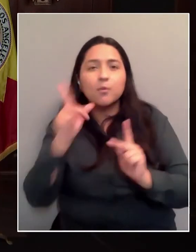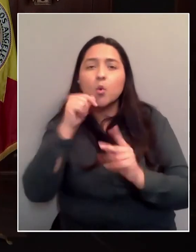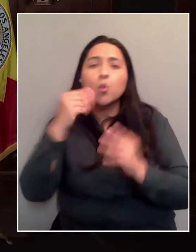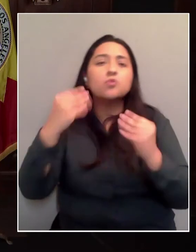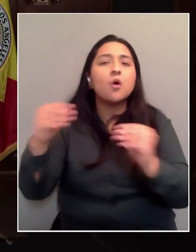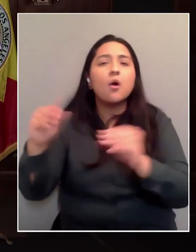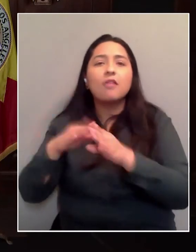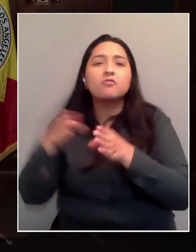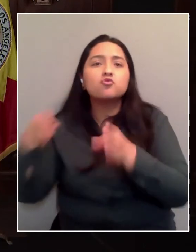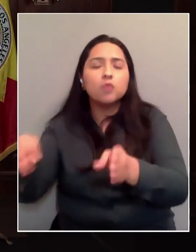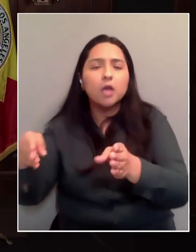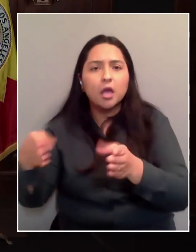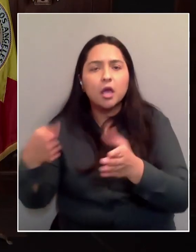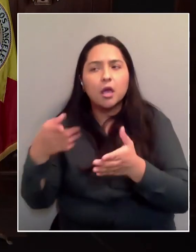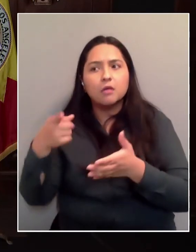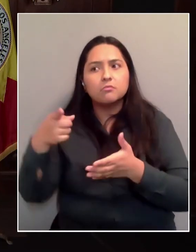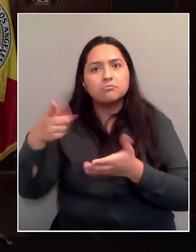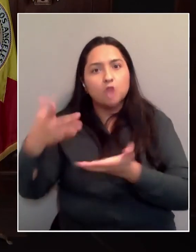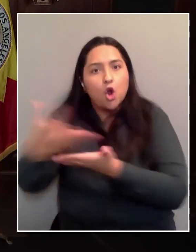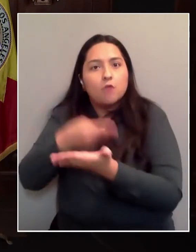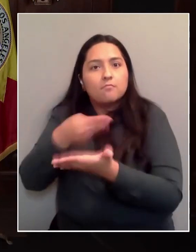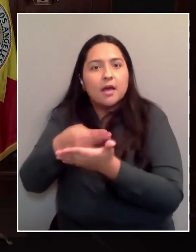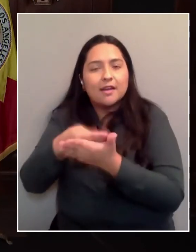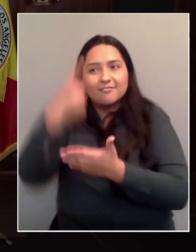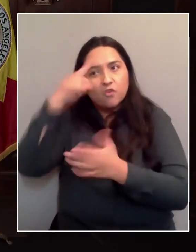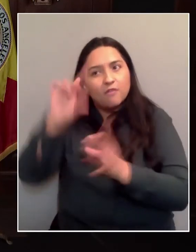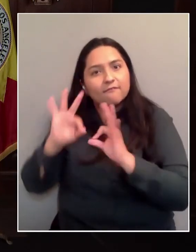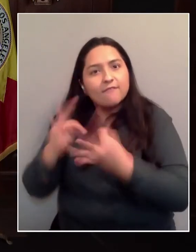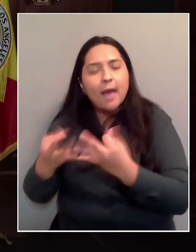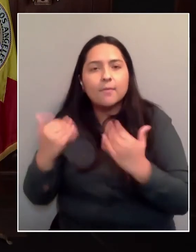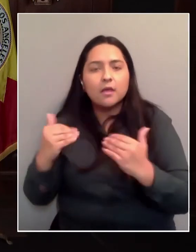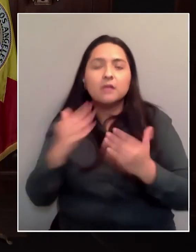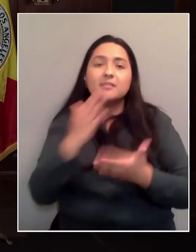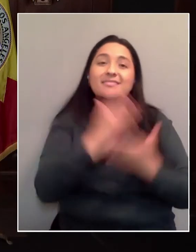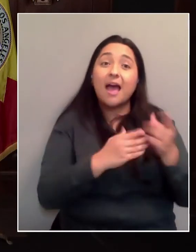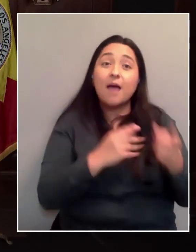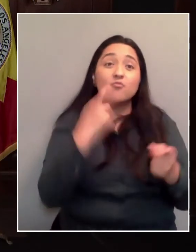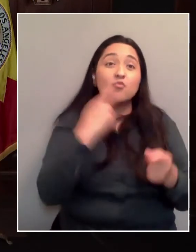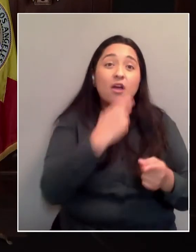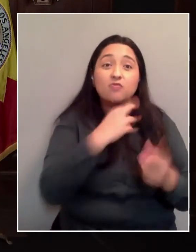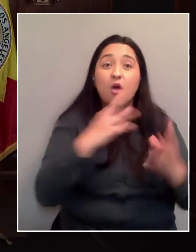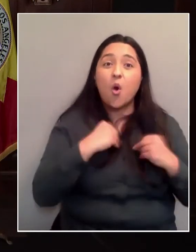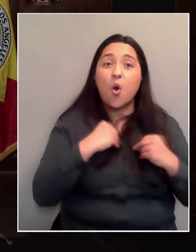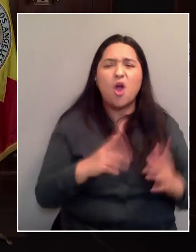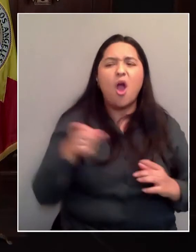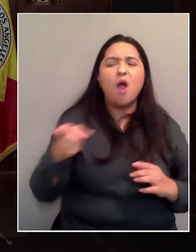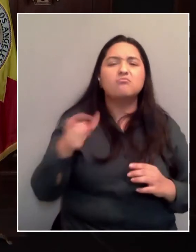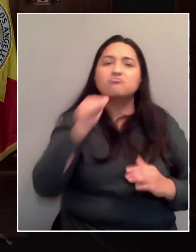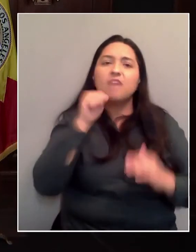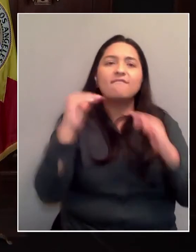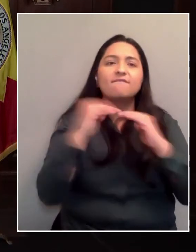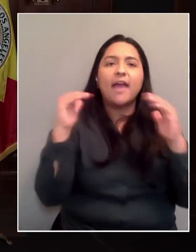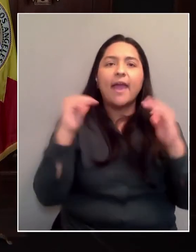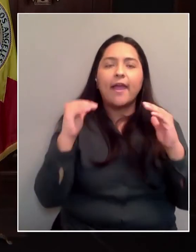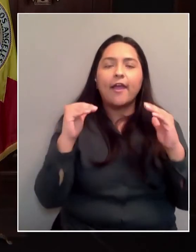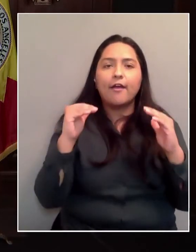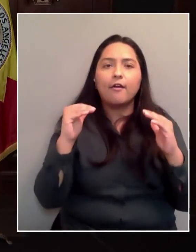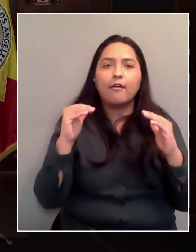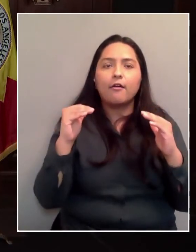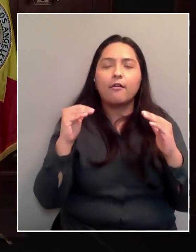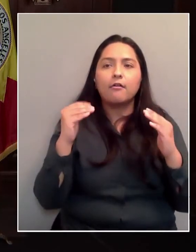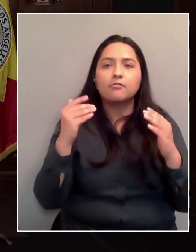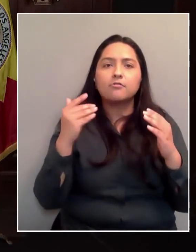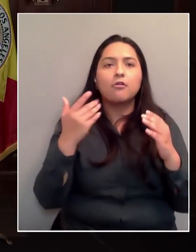tratando de llevar comida a sus hogares. Sin embargo, algunos dueños del restaurante piensan que esto no es justo y por eso se han tenido que cerrar más de 15,000